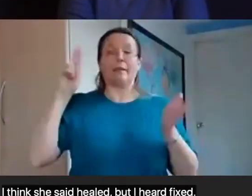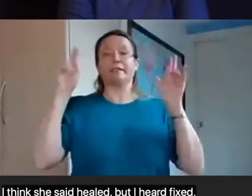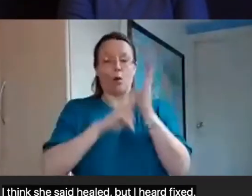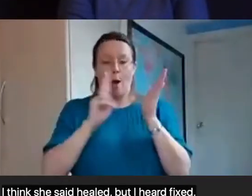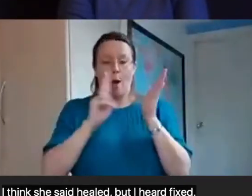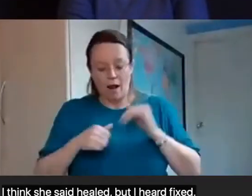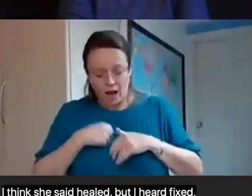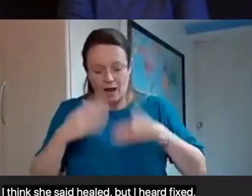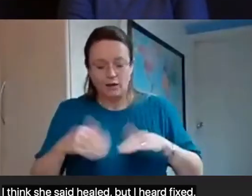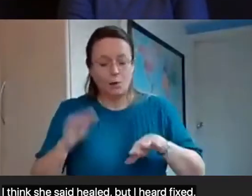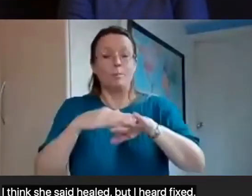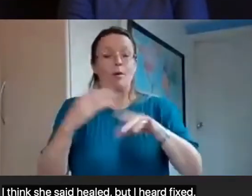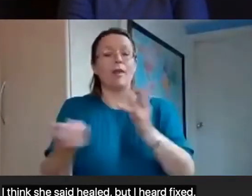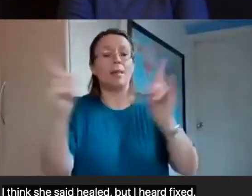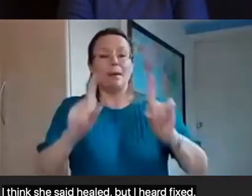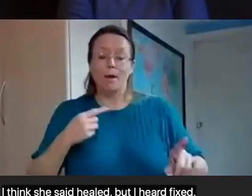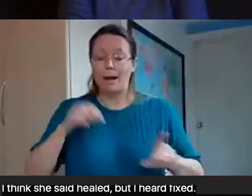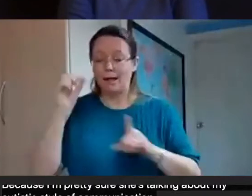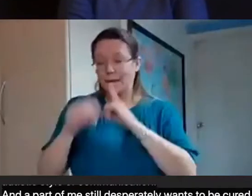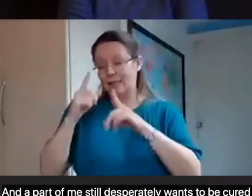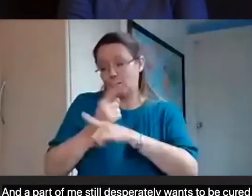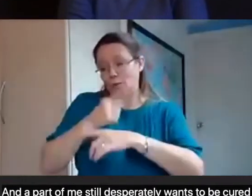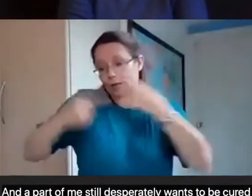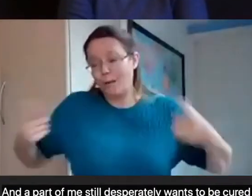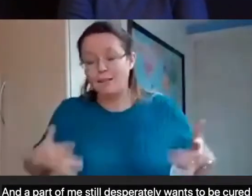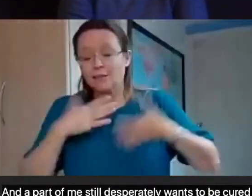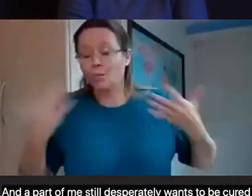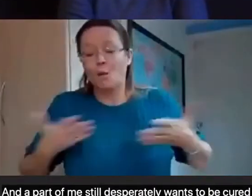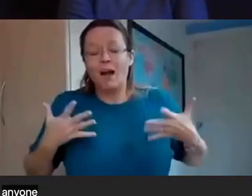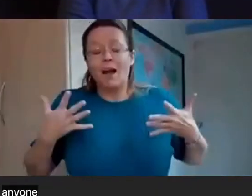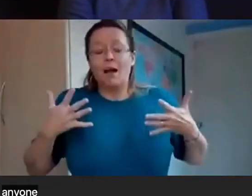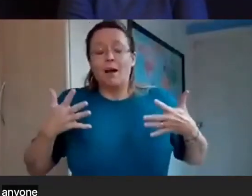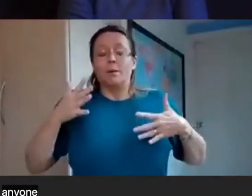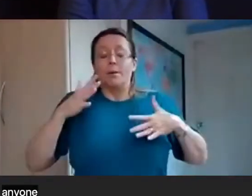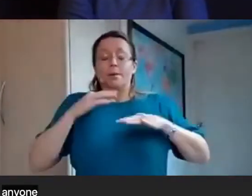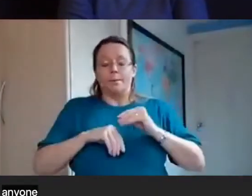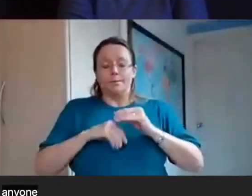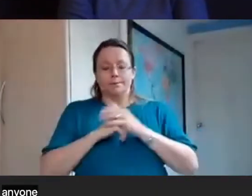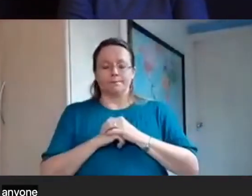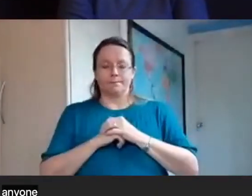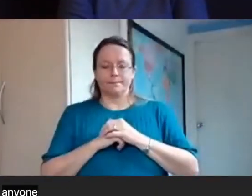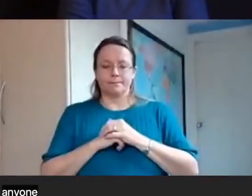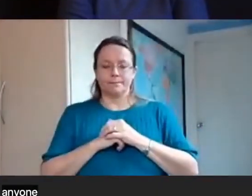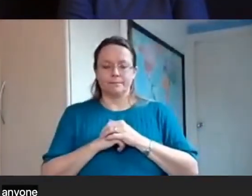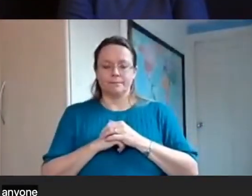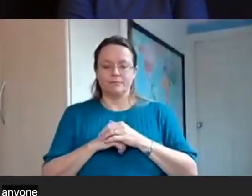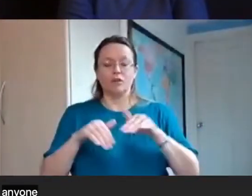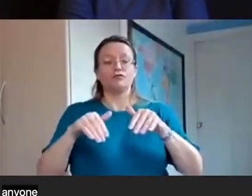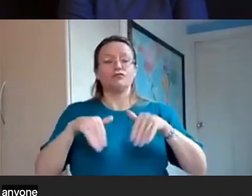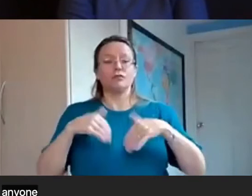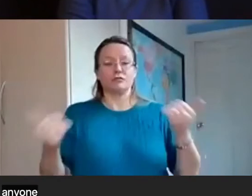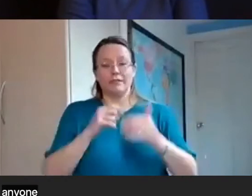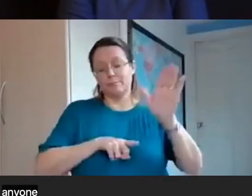bother anyone again with my special interests and my talking too much. And as I'm on the train home from this retreat, having run away and